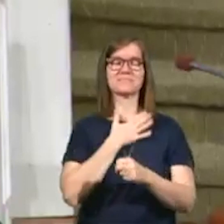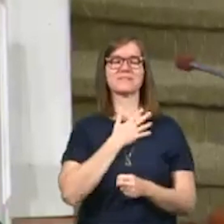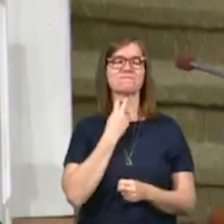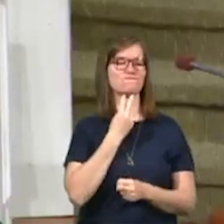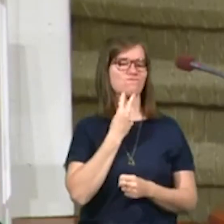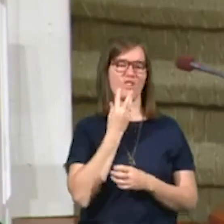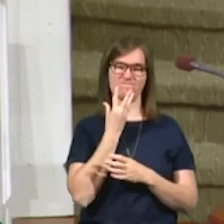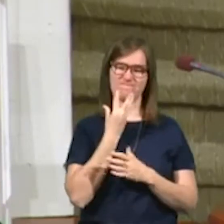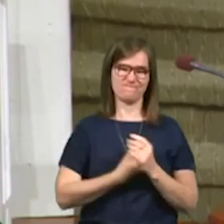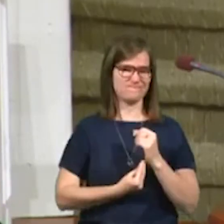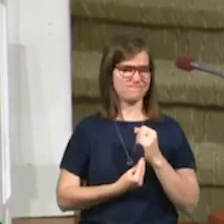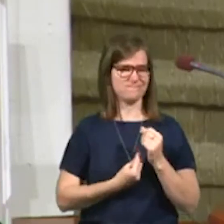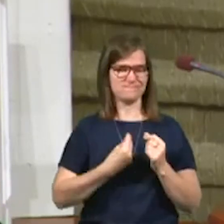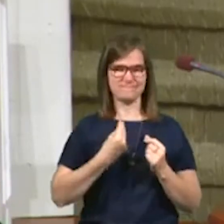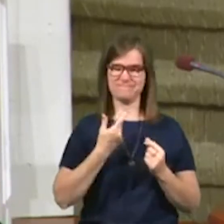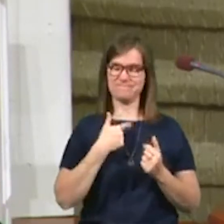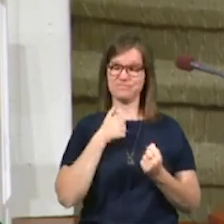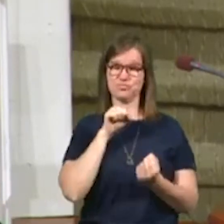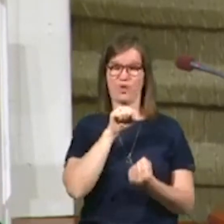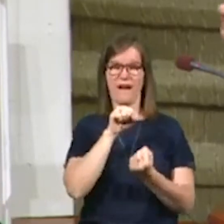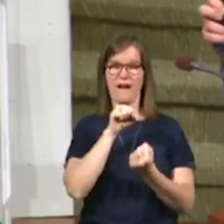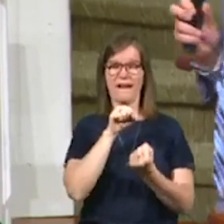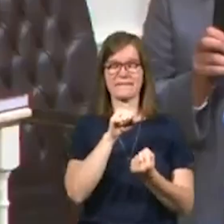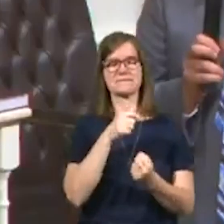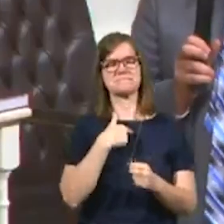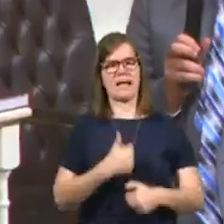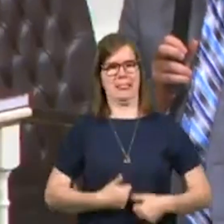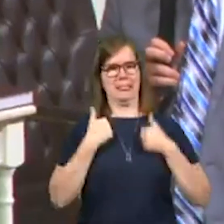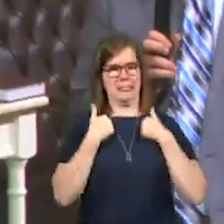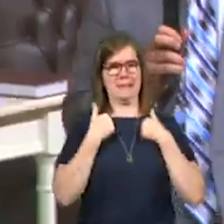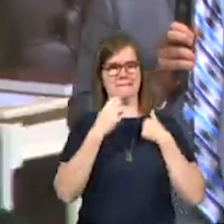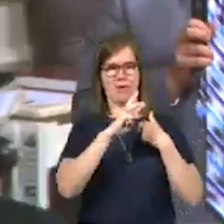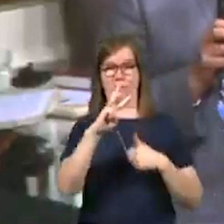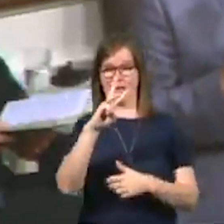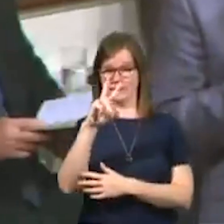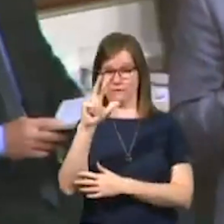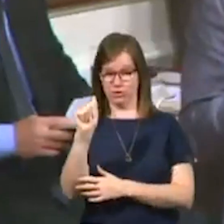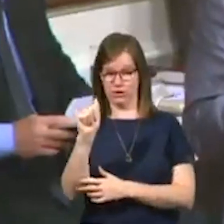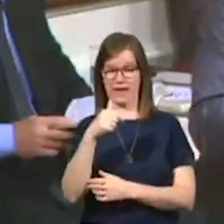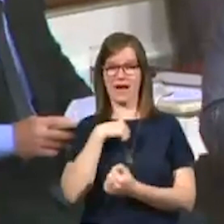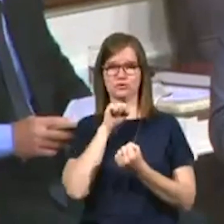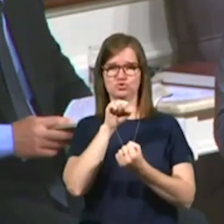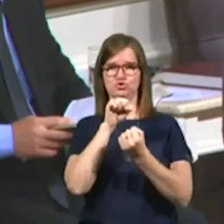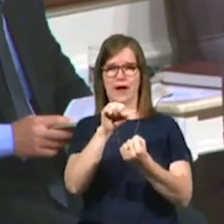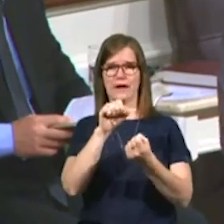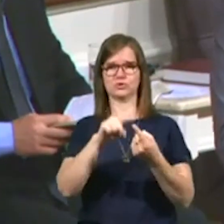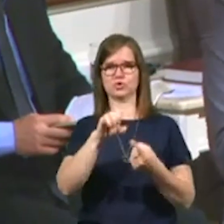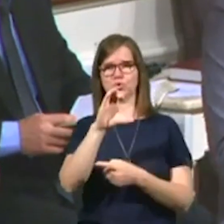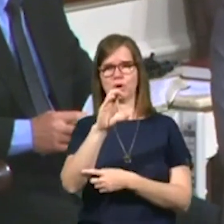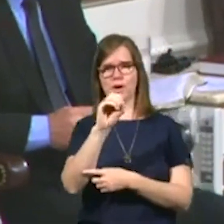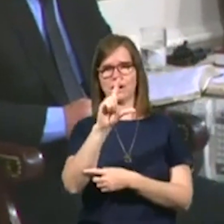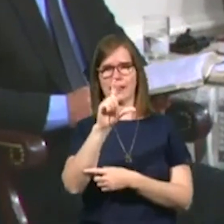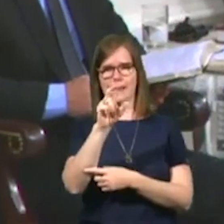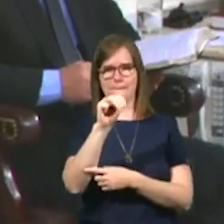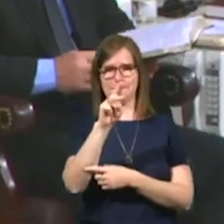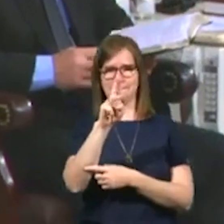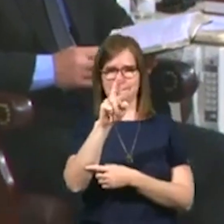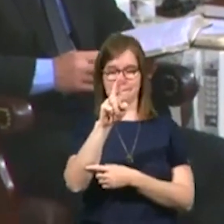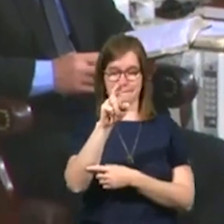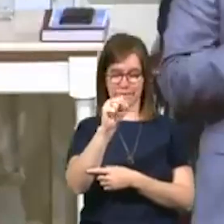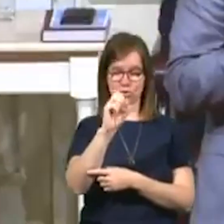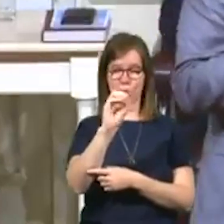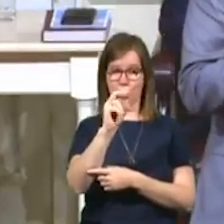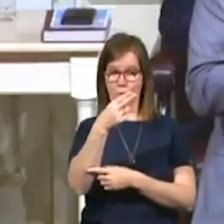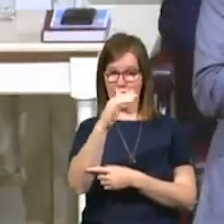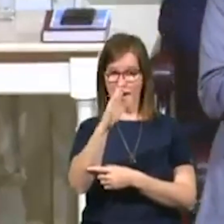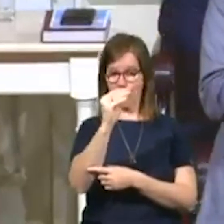and I was driving. was living in West Virginia and I was driving to Columbus, Ohio, because I was going to fly out of there and preach